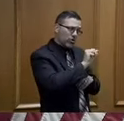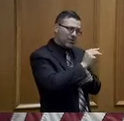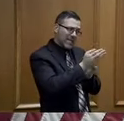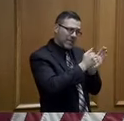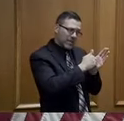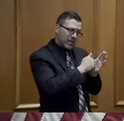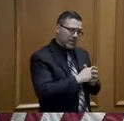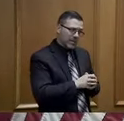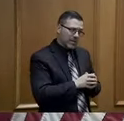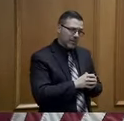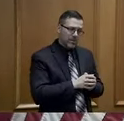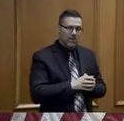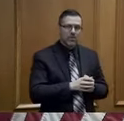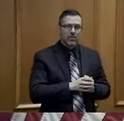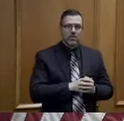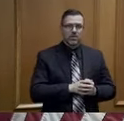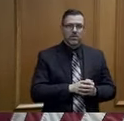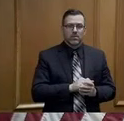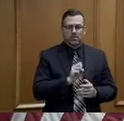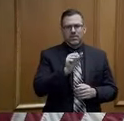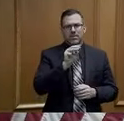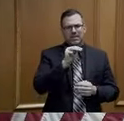didn't answer. Oh, okay. I'm sorry.